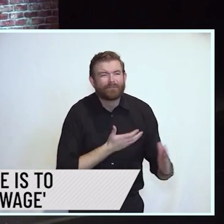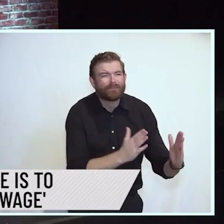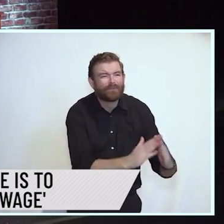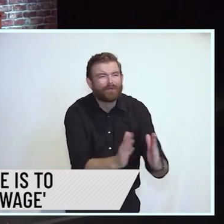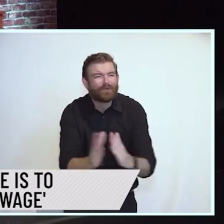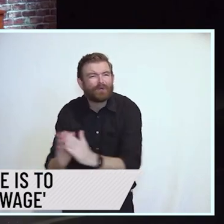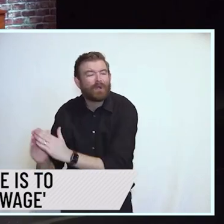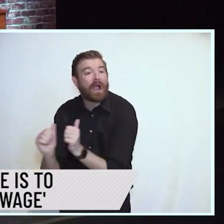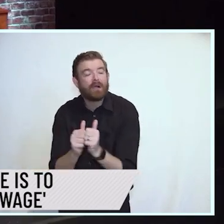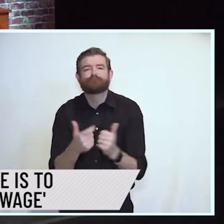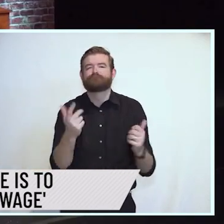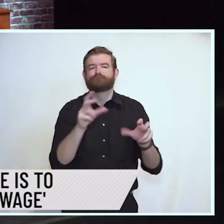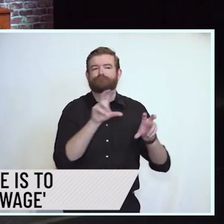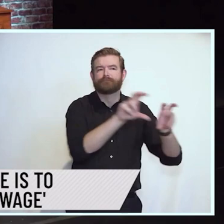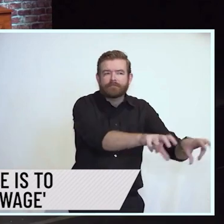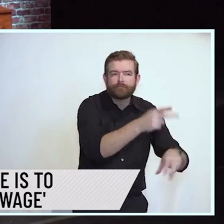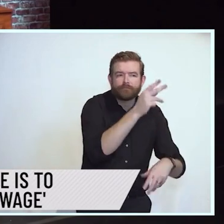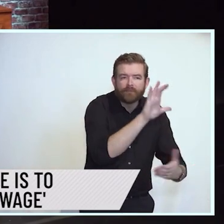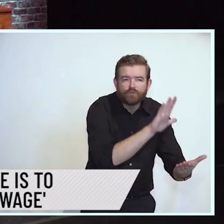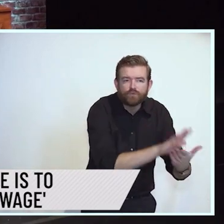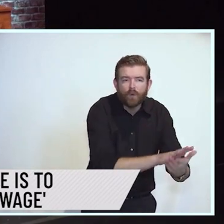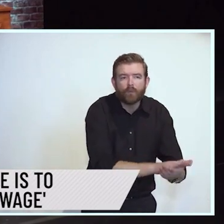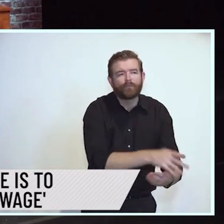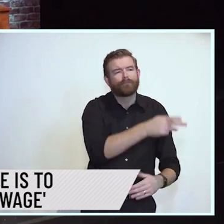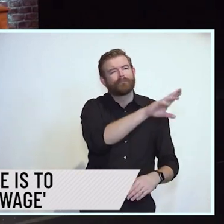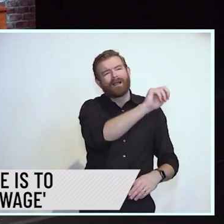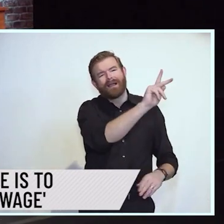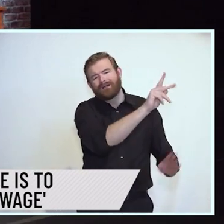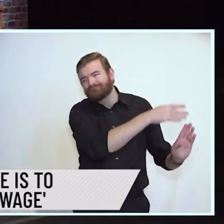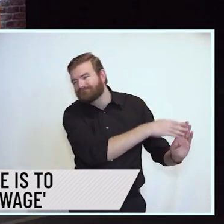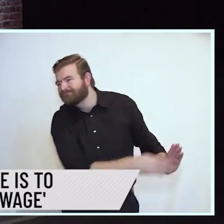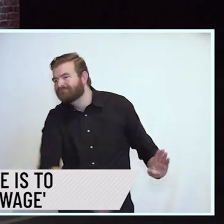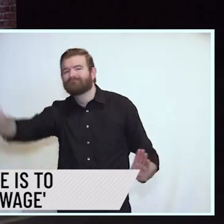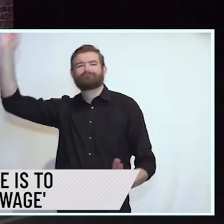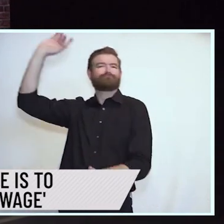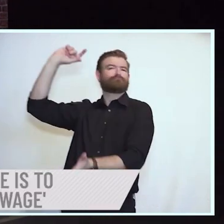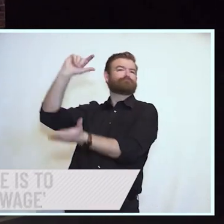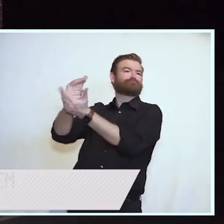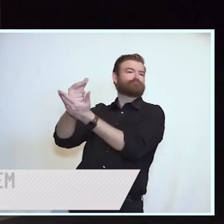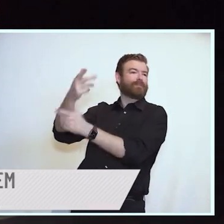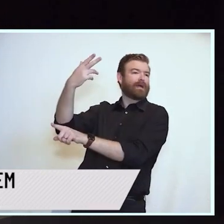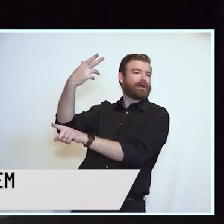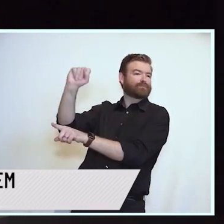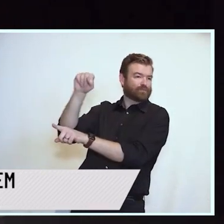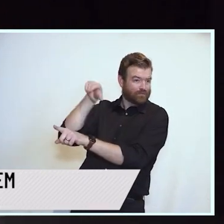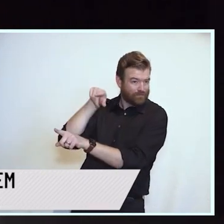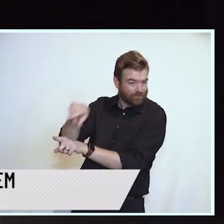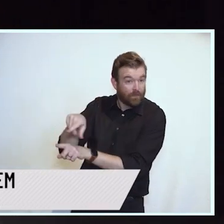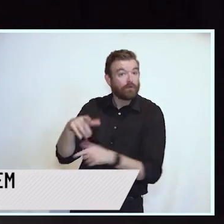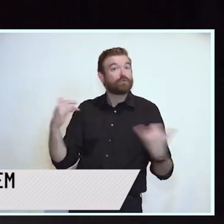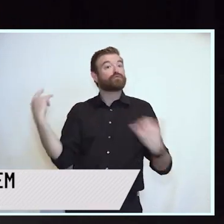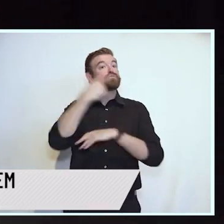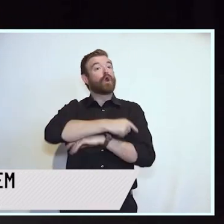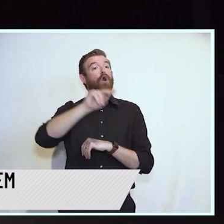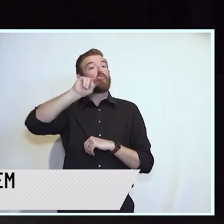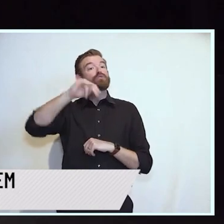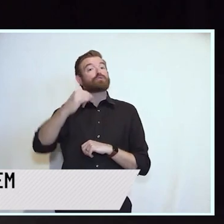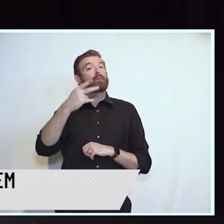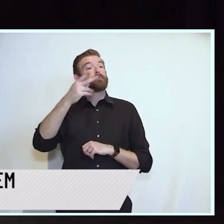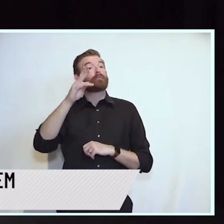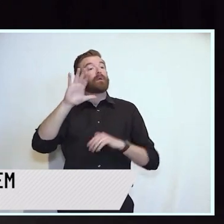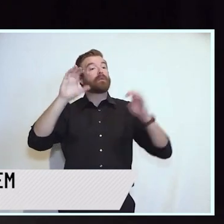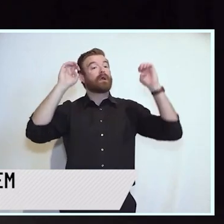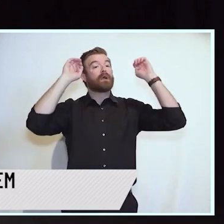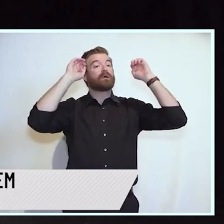Today, New Jersey's public education system is ranked the very best in the nation and we continue to bring more and more students